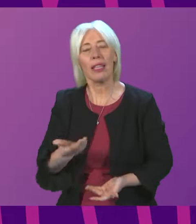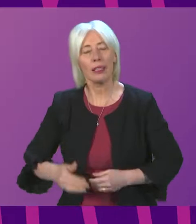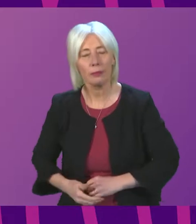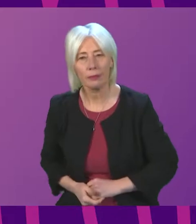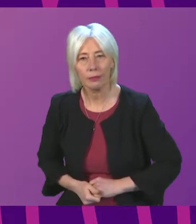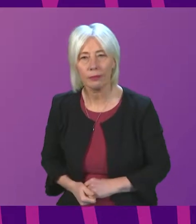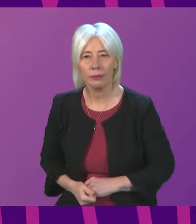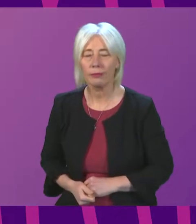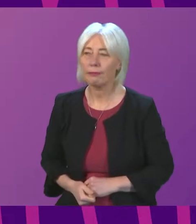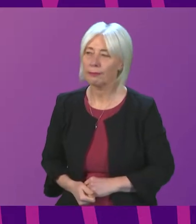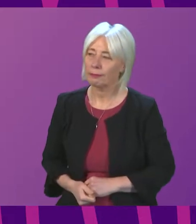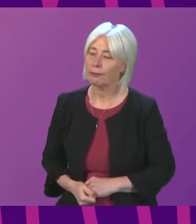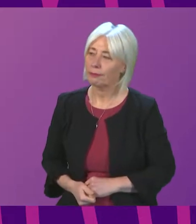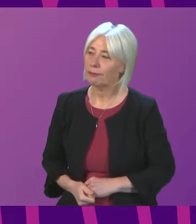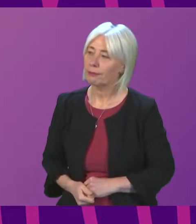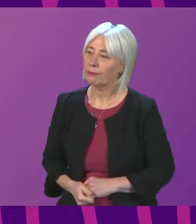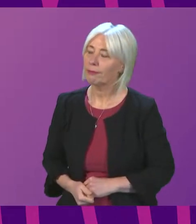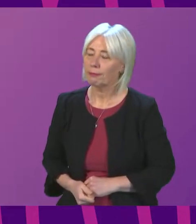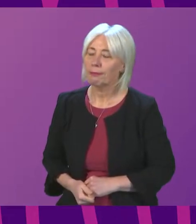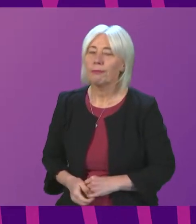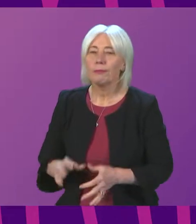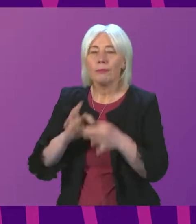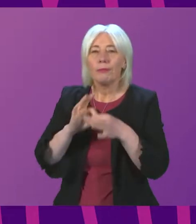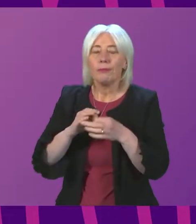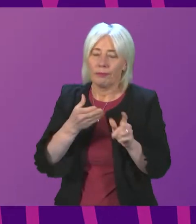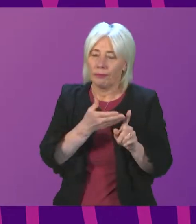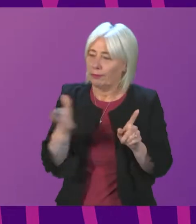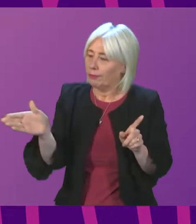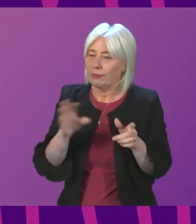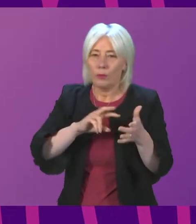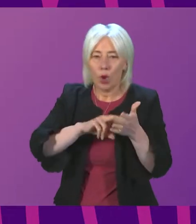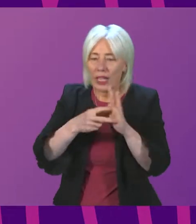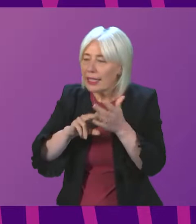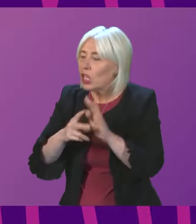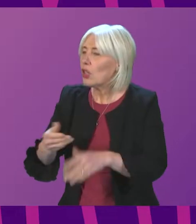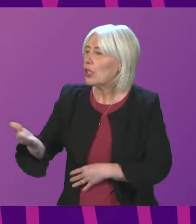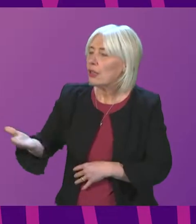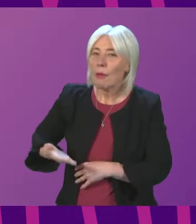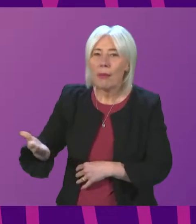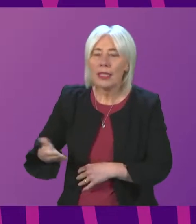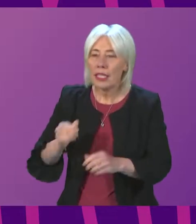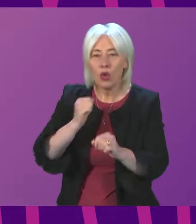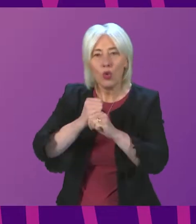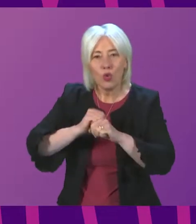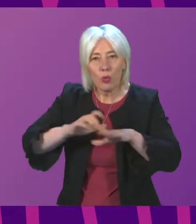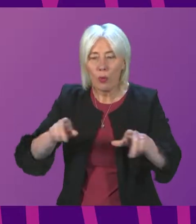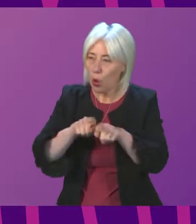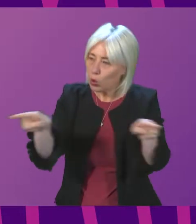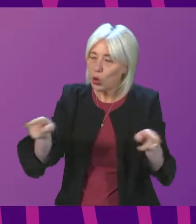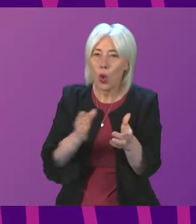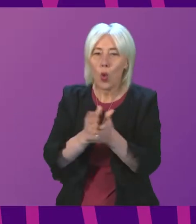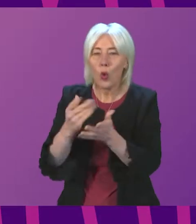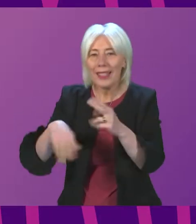Minister. The are working with a range of organisations and businesses to promote the initiative amongst their staff